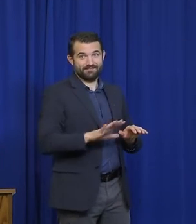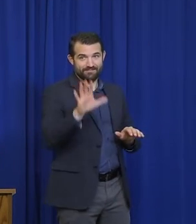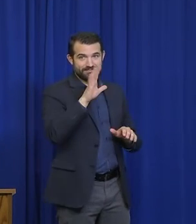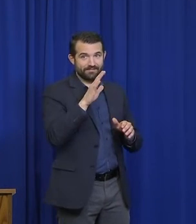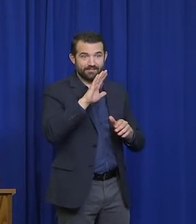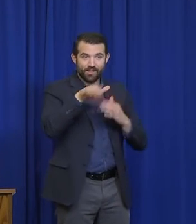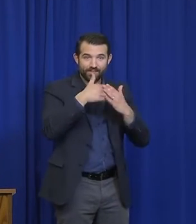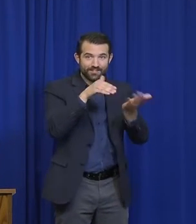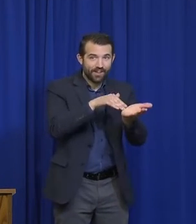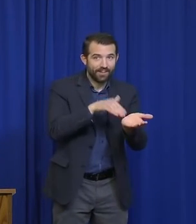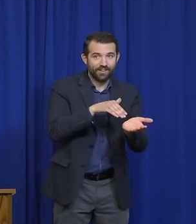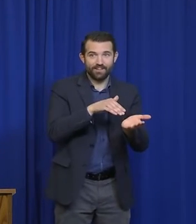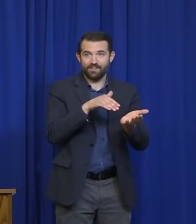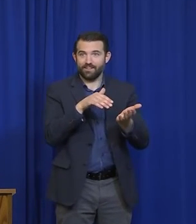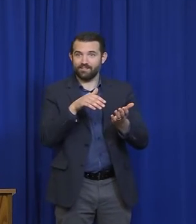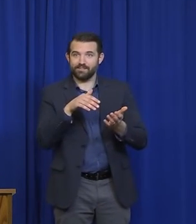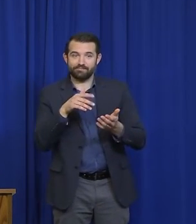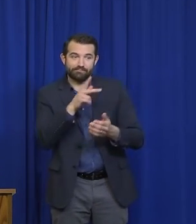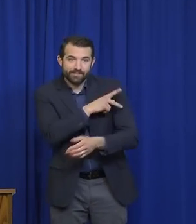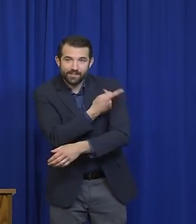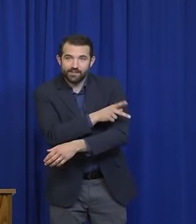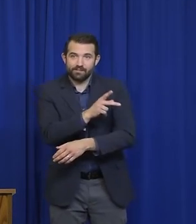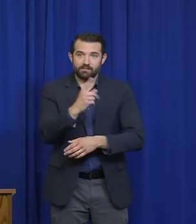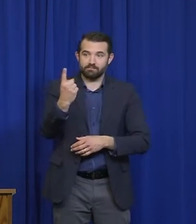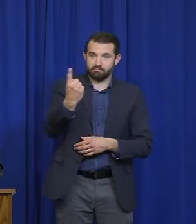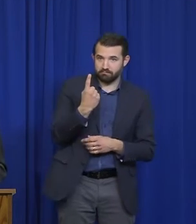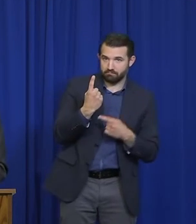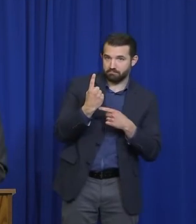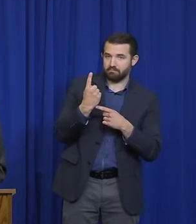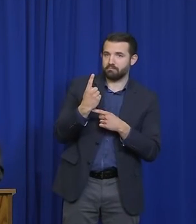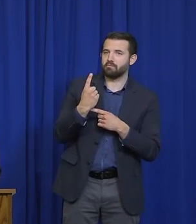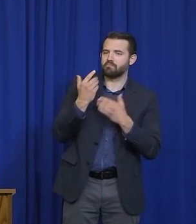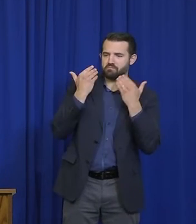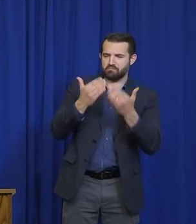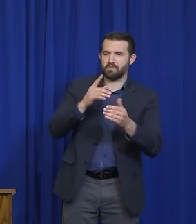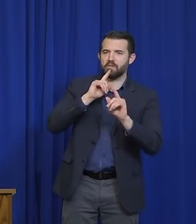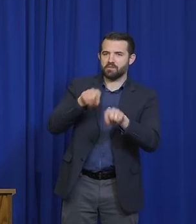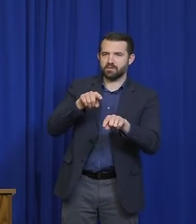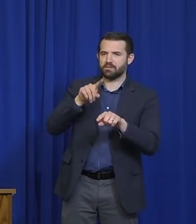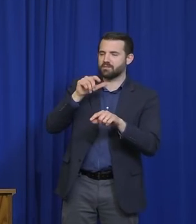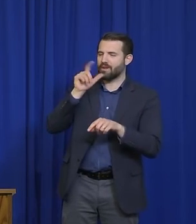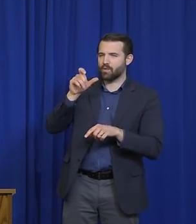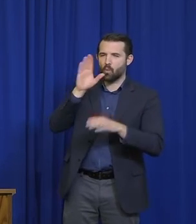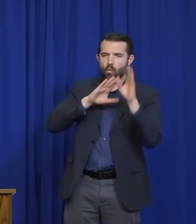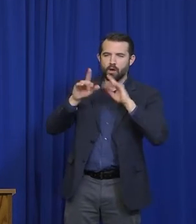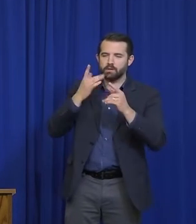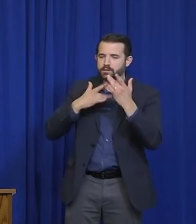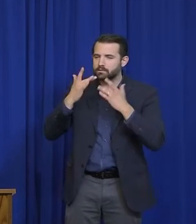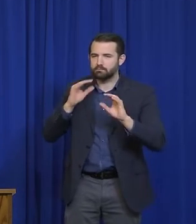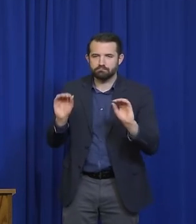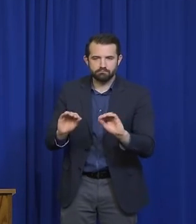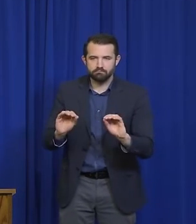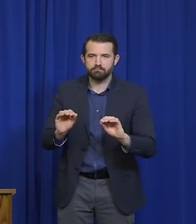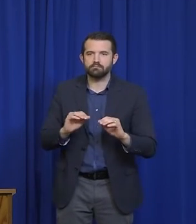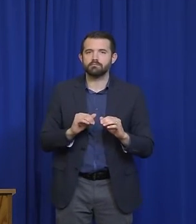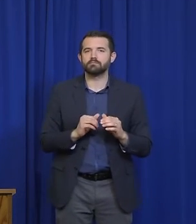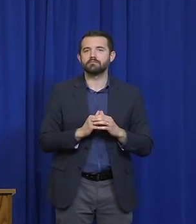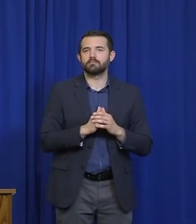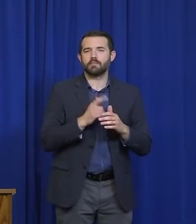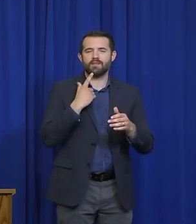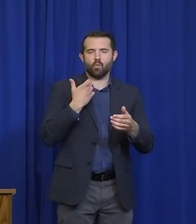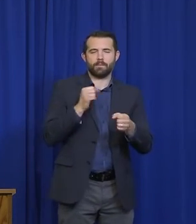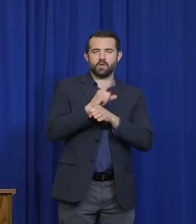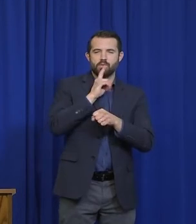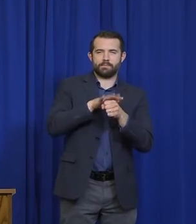having to worry about resource availability. That's our goal. And as you correctly note, one of our goals is to double or